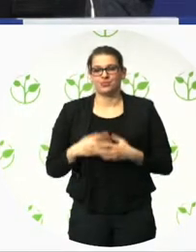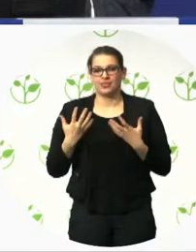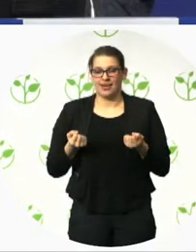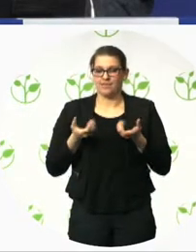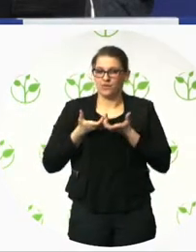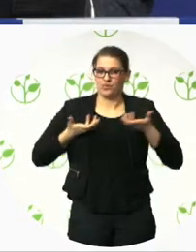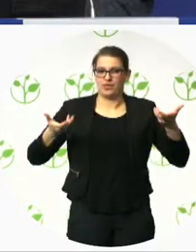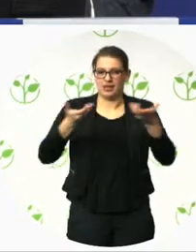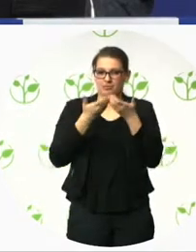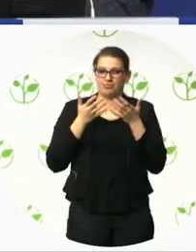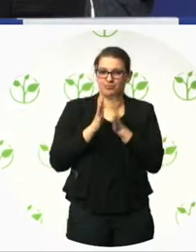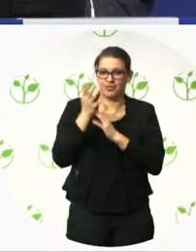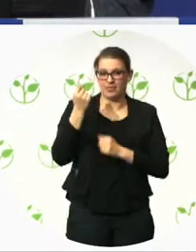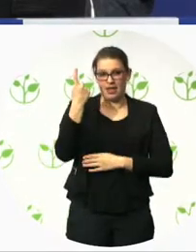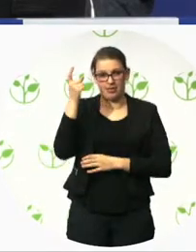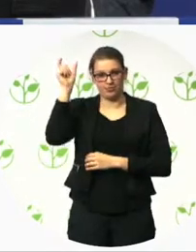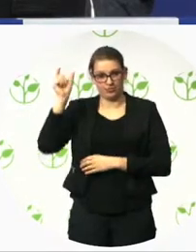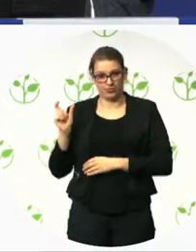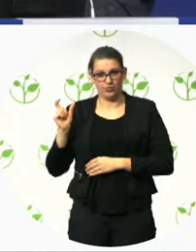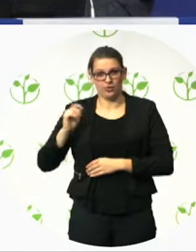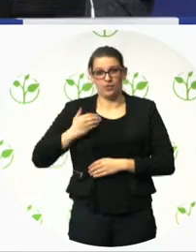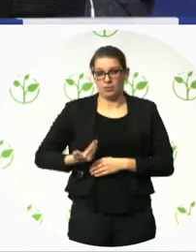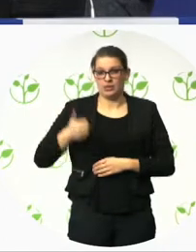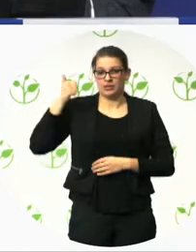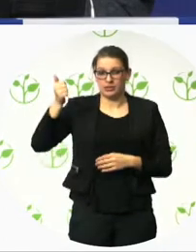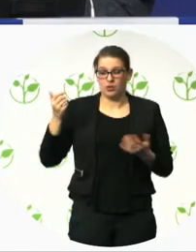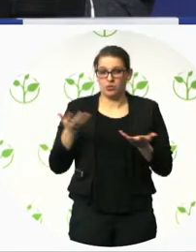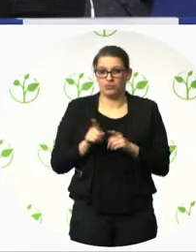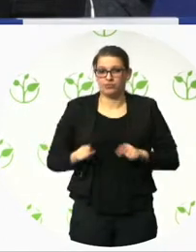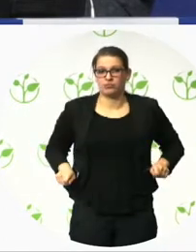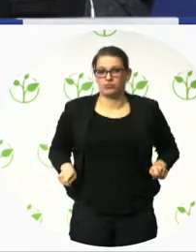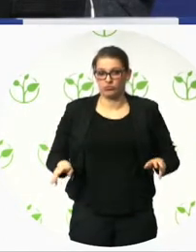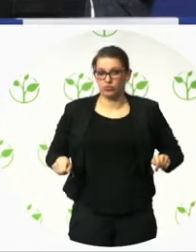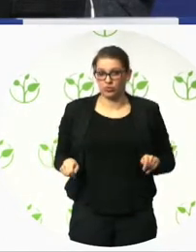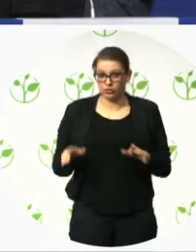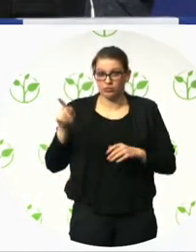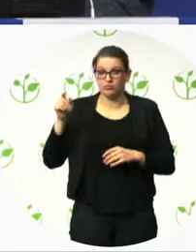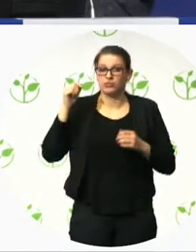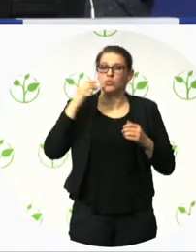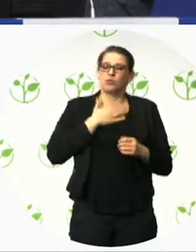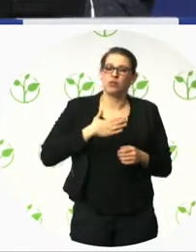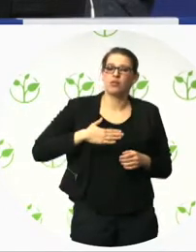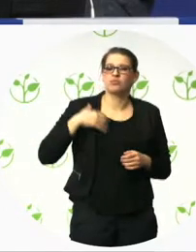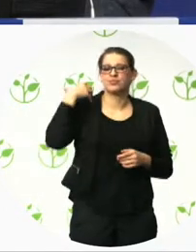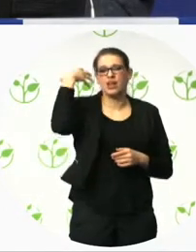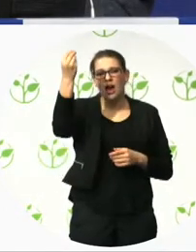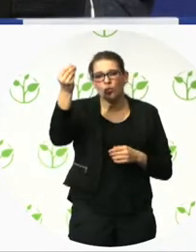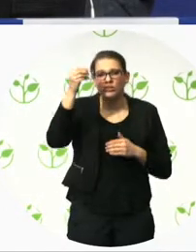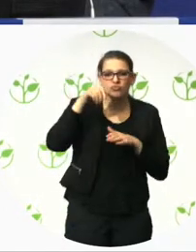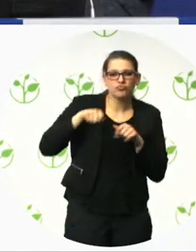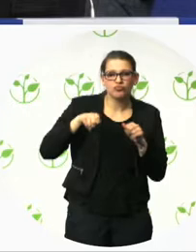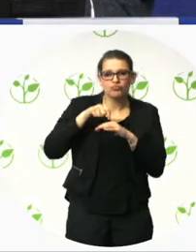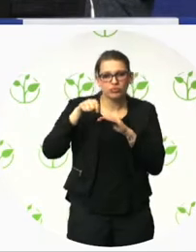Telmark. She needs a wheelchair when she is out. She says, those daily trips on the